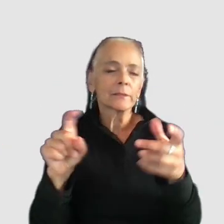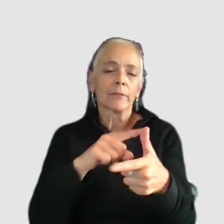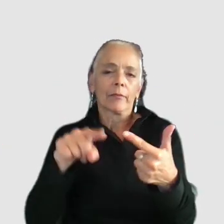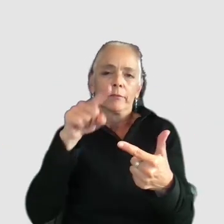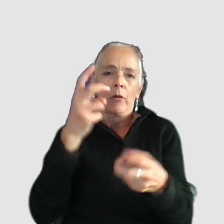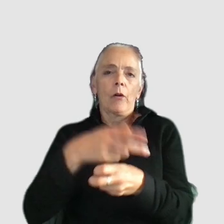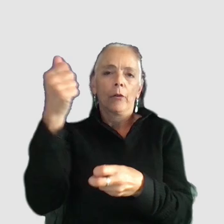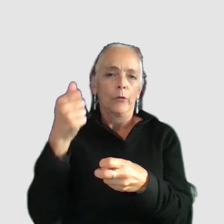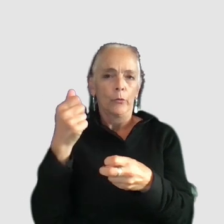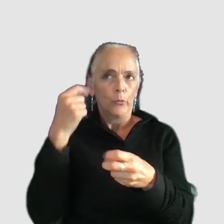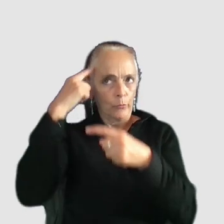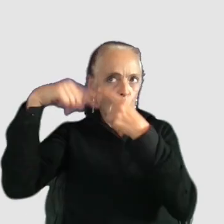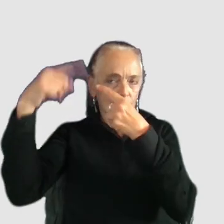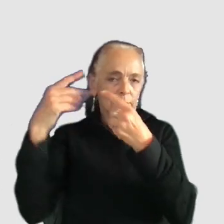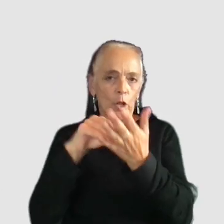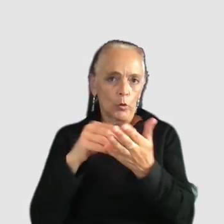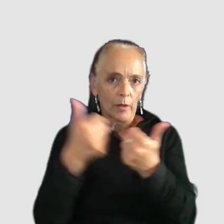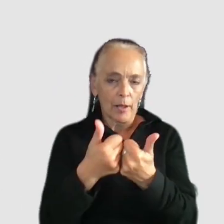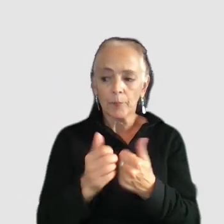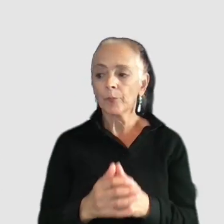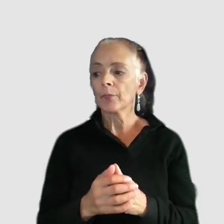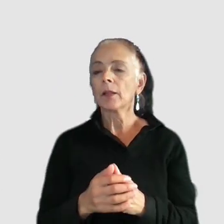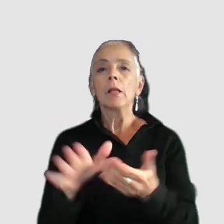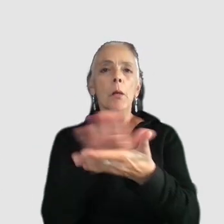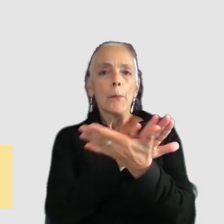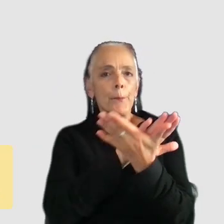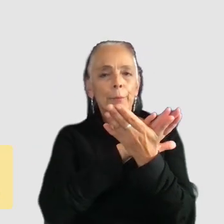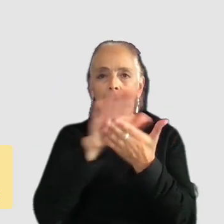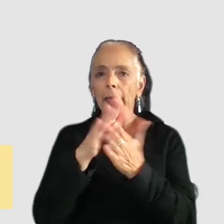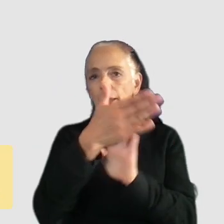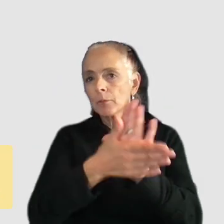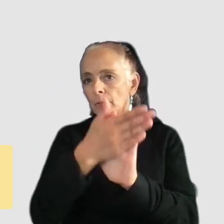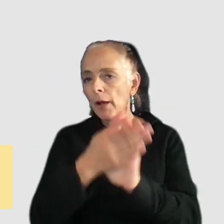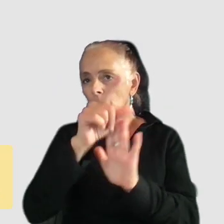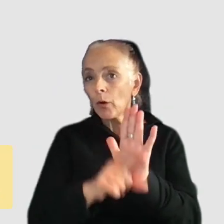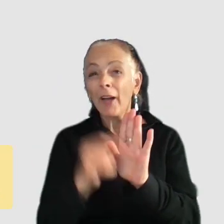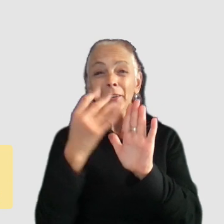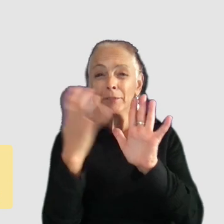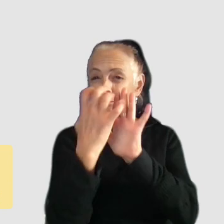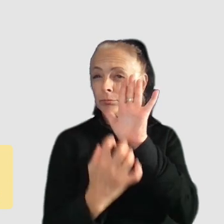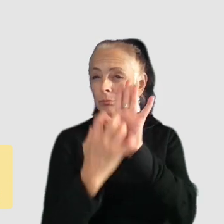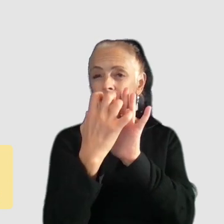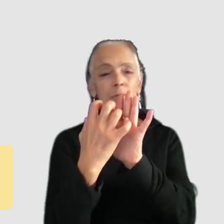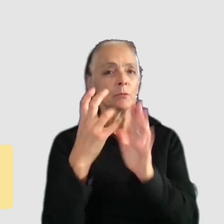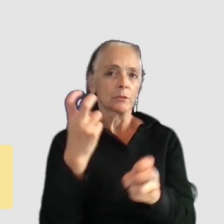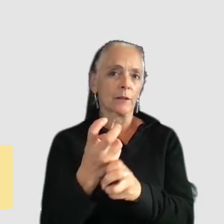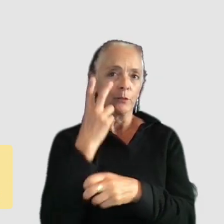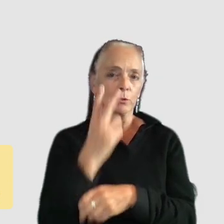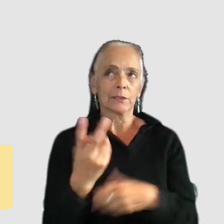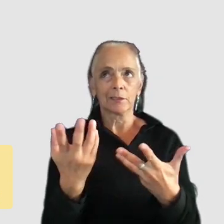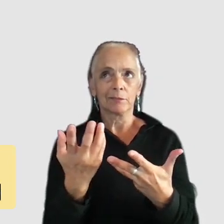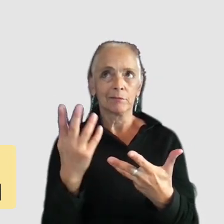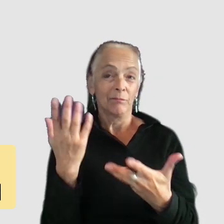processing a plain background works best any kind of pattern behind the text is going to make it really difficult to see which sounds really straightforward